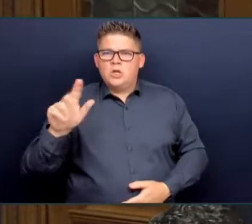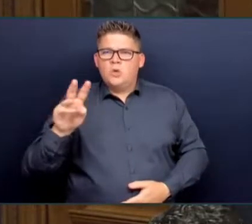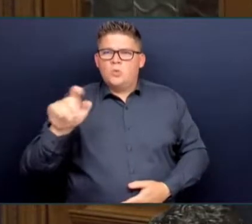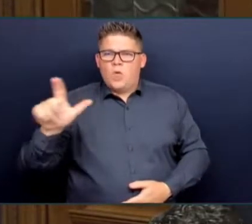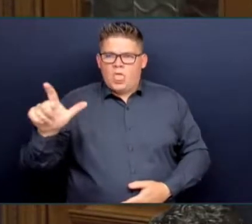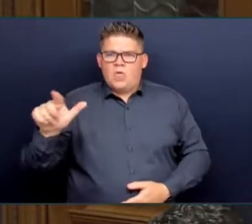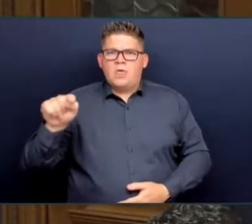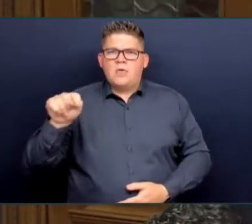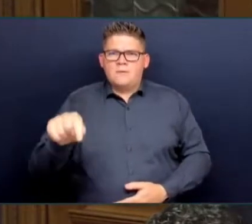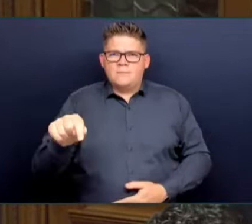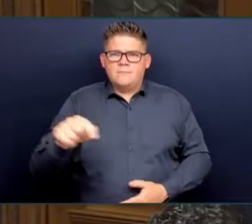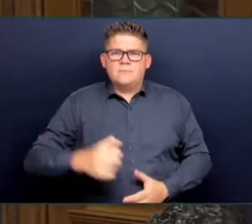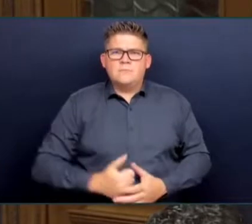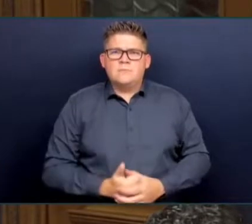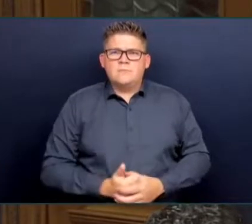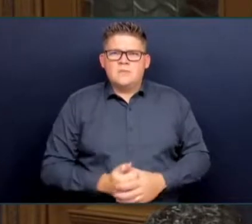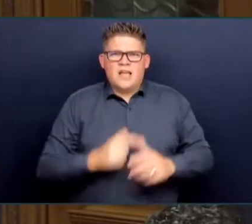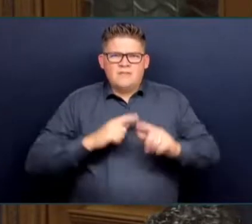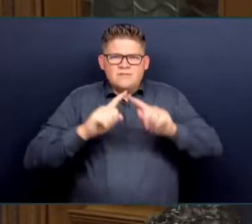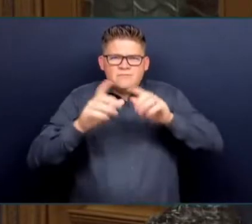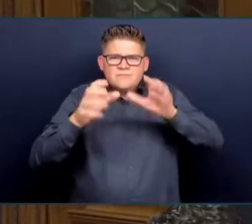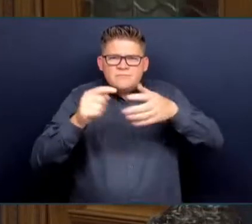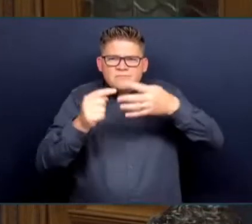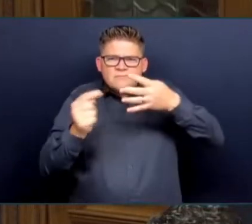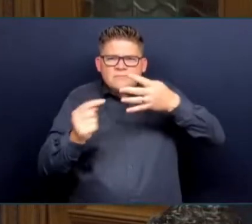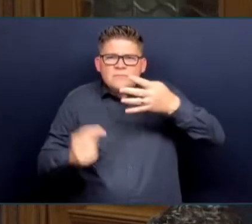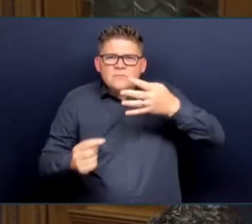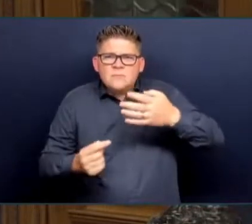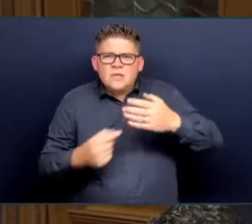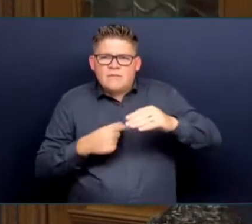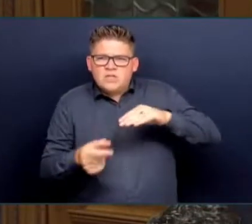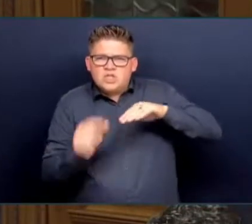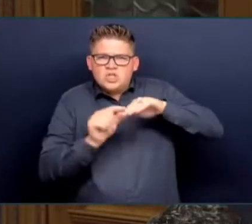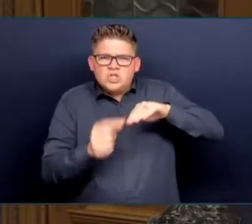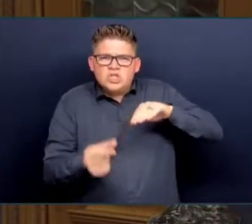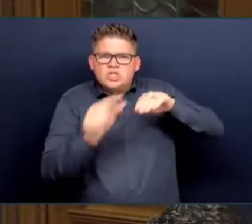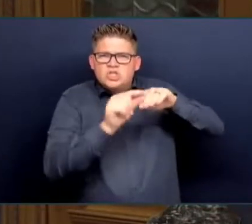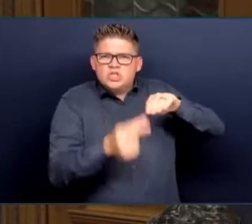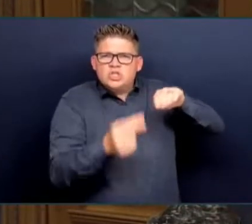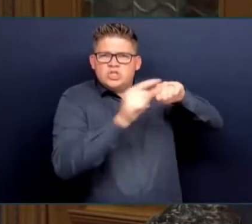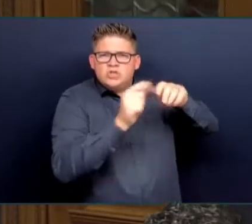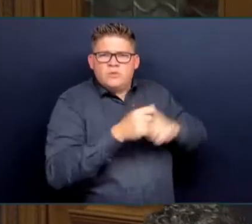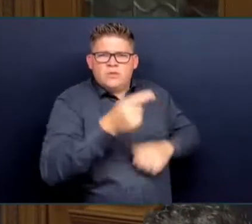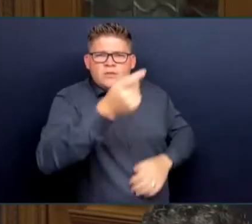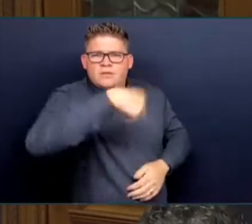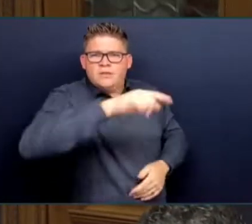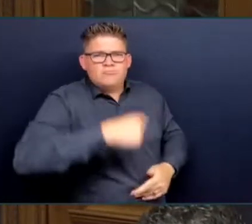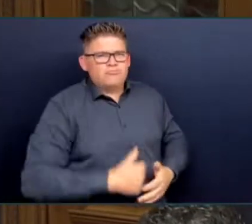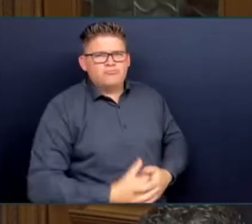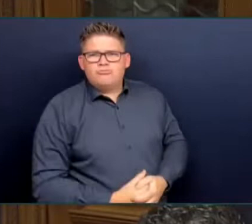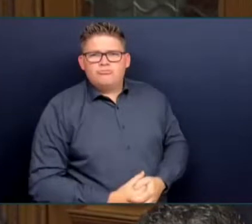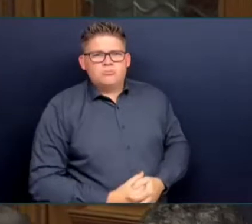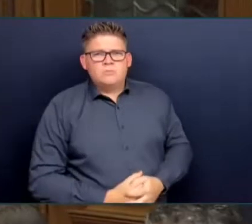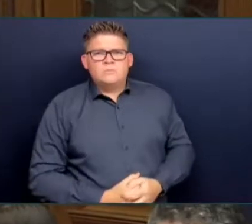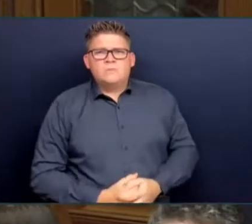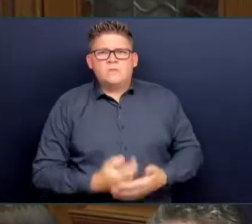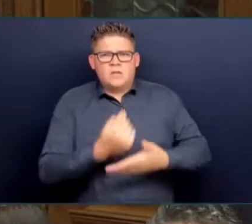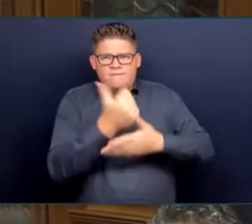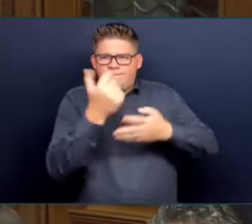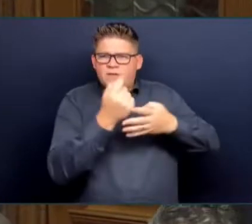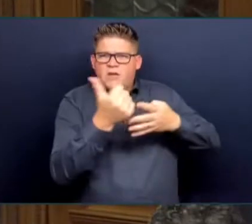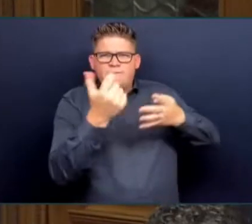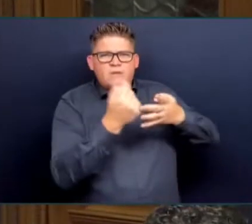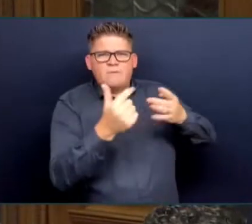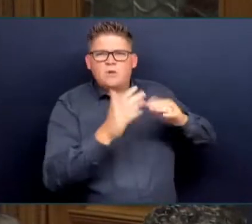infrastructure royalty programs. Those royalty programs have been eliminated. And, in fact, that